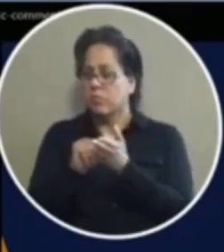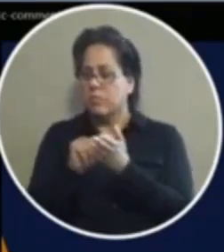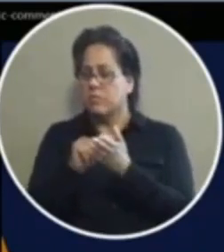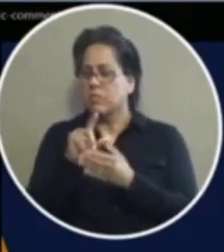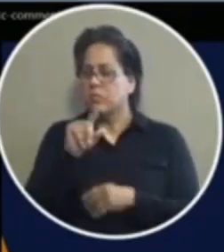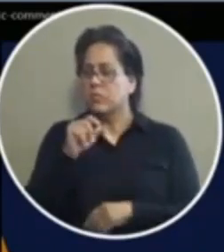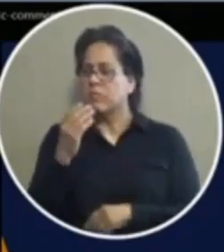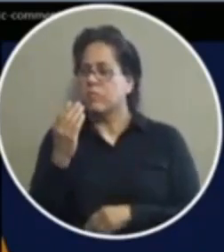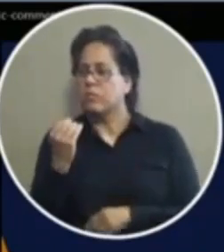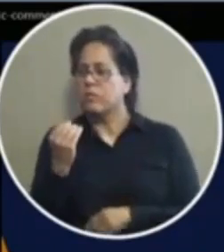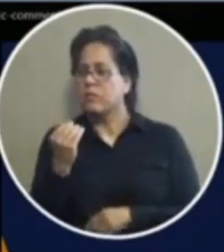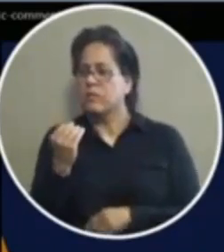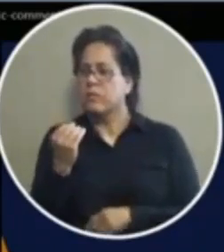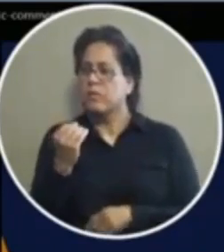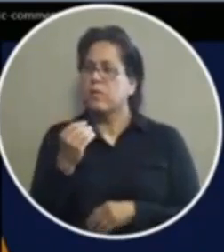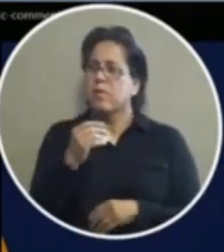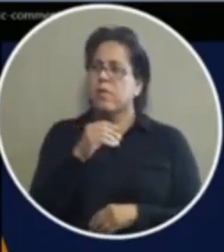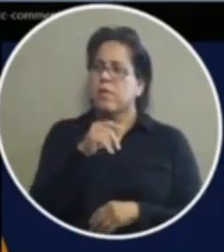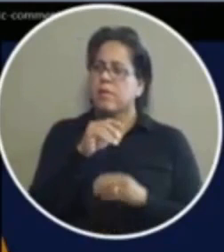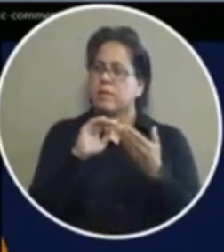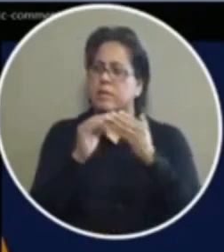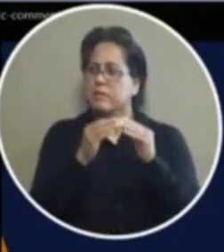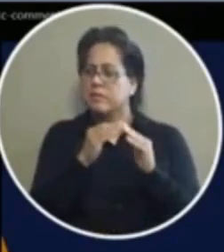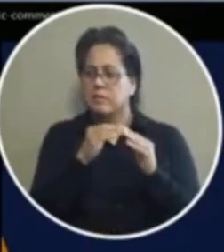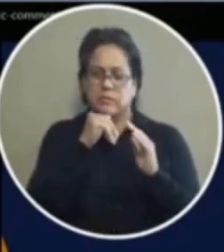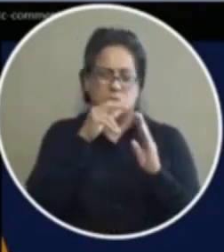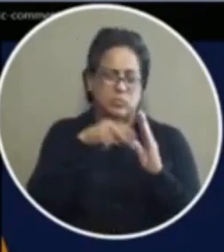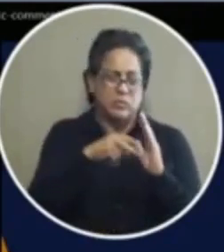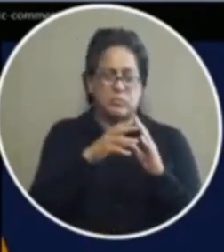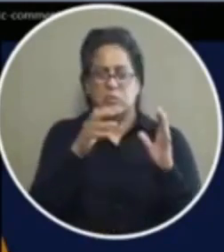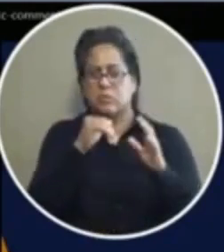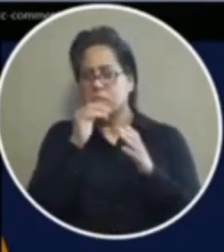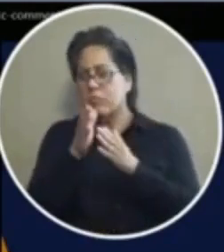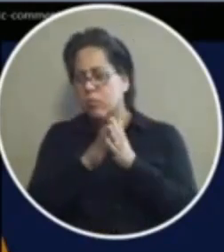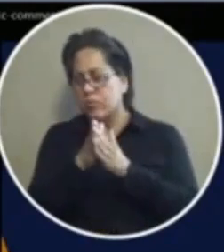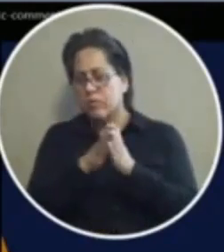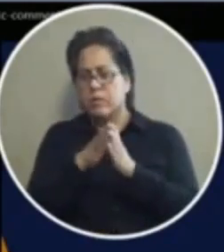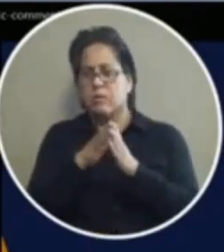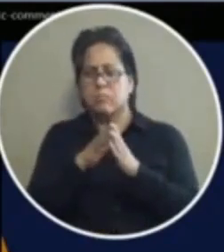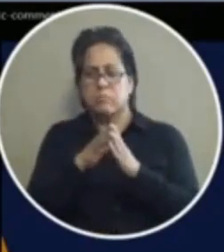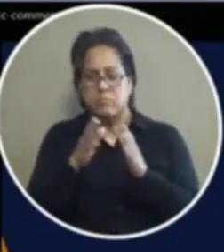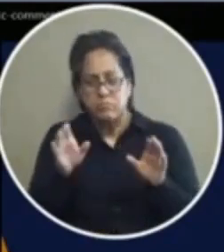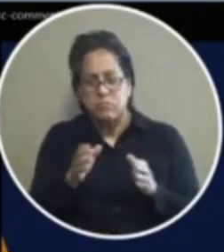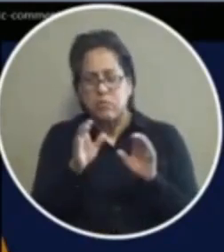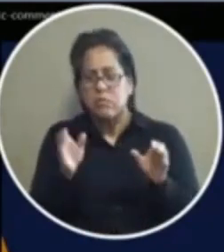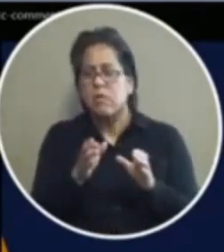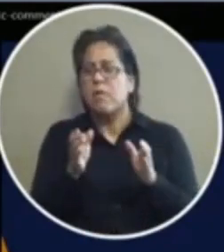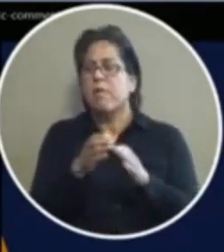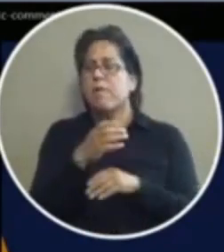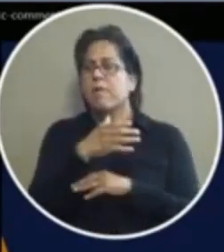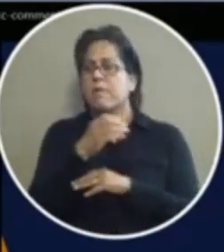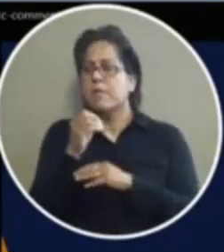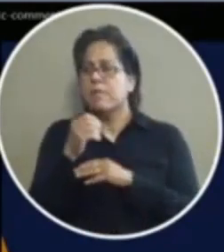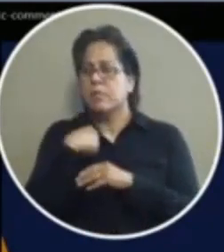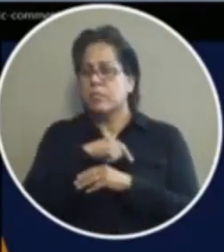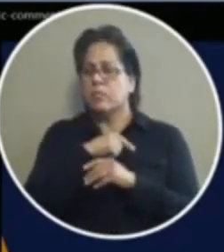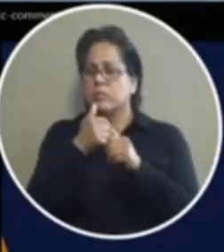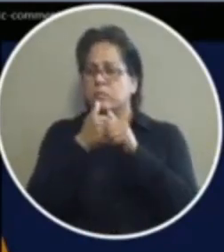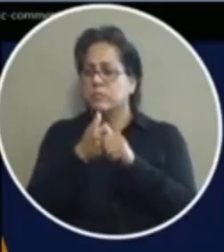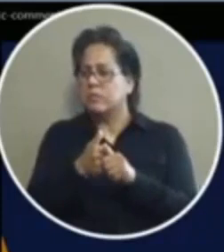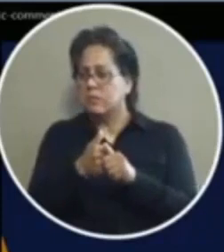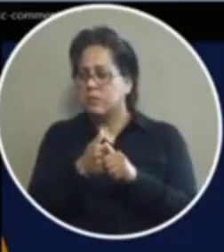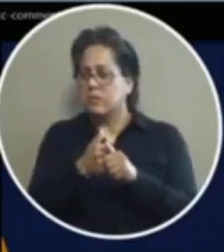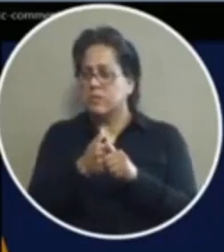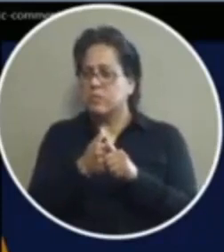2014. that means as a city we don't read much we don't motivate reading as a society as much as we should and therefore we follow el paso